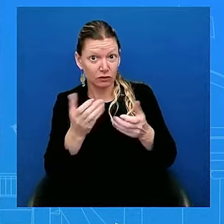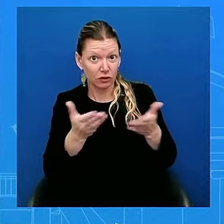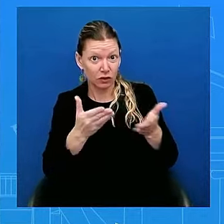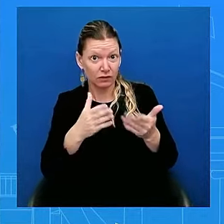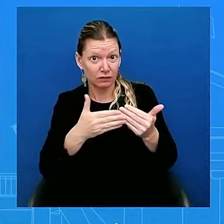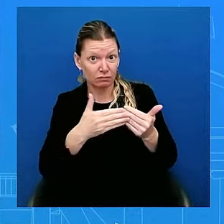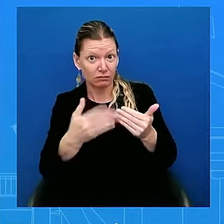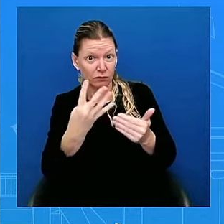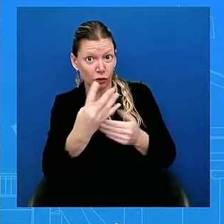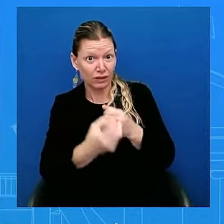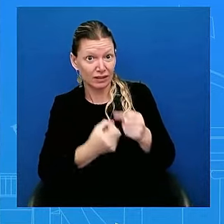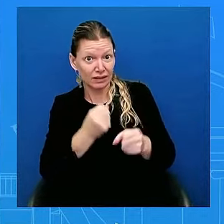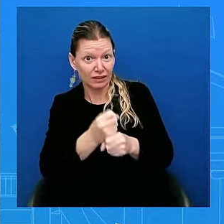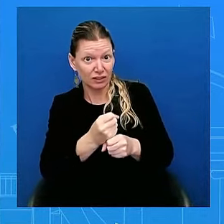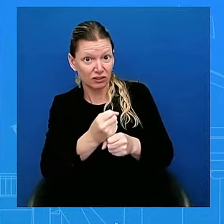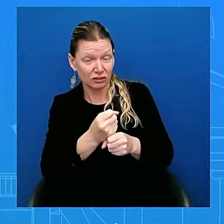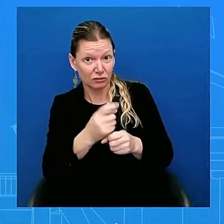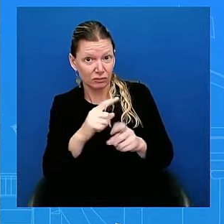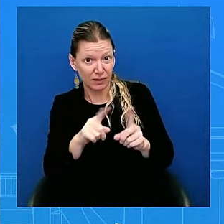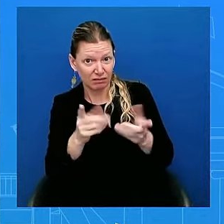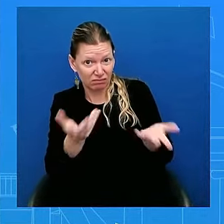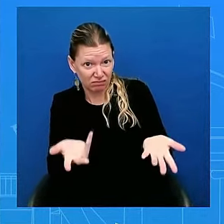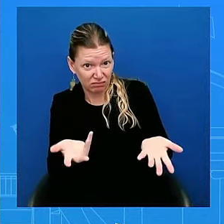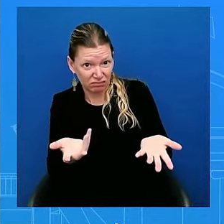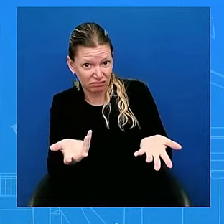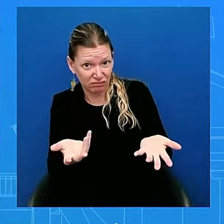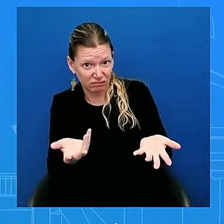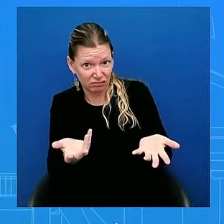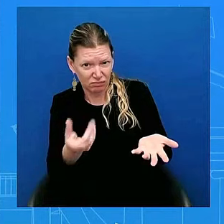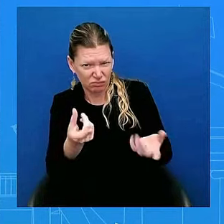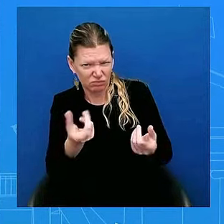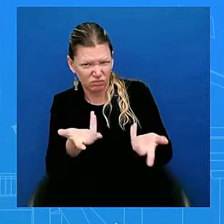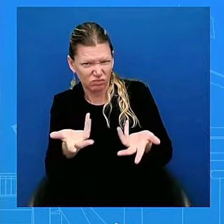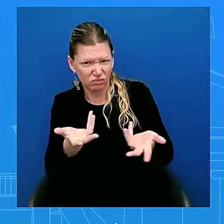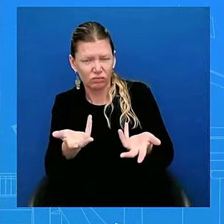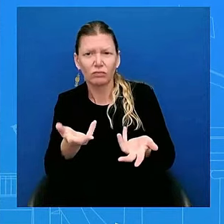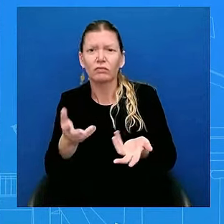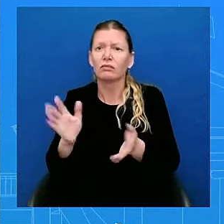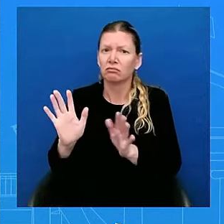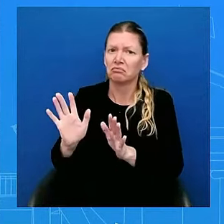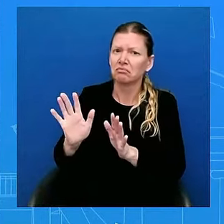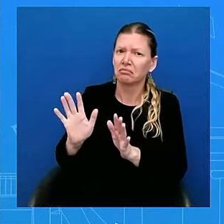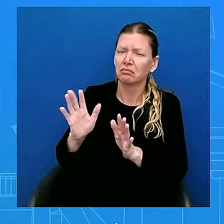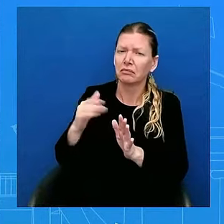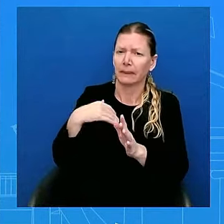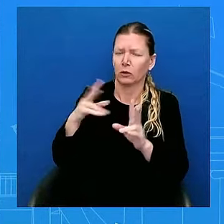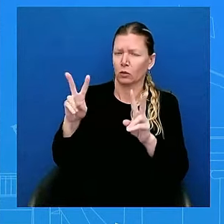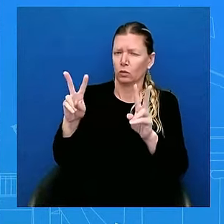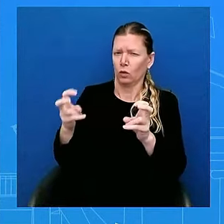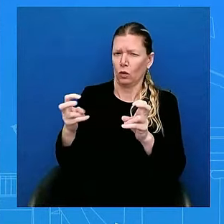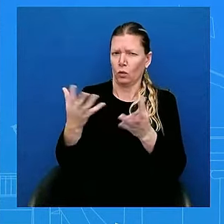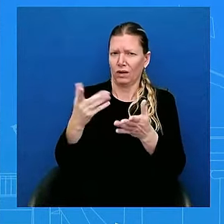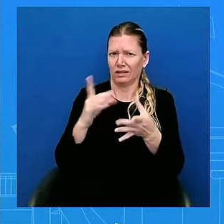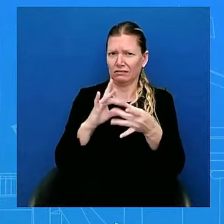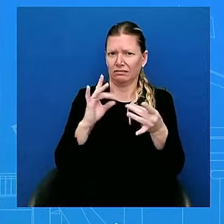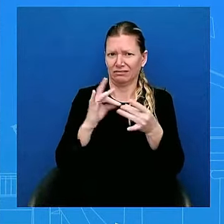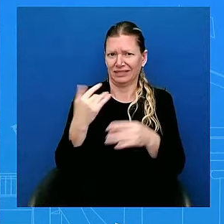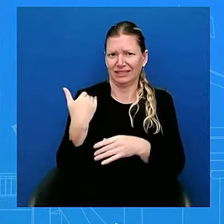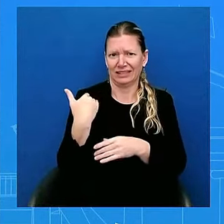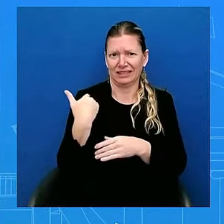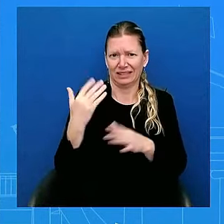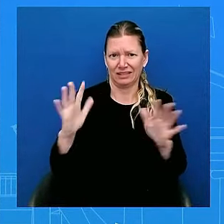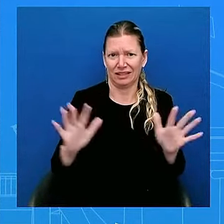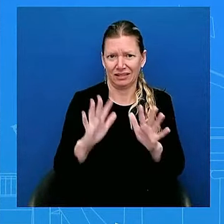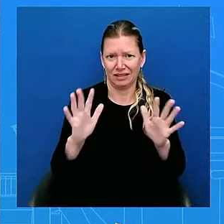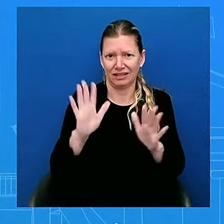quote from what he said on Sunday in his letter. He said, It is in the best interest of my party and the country for me to stand down and to focus